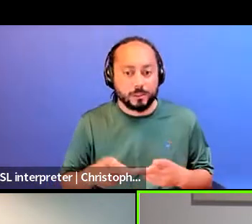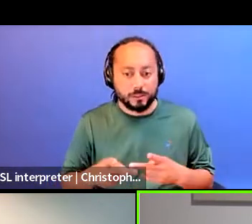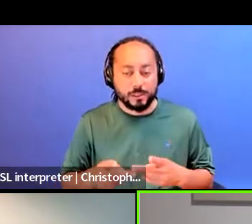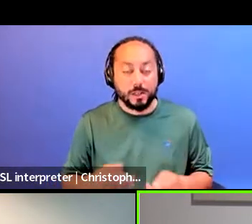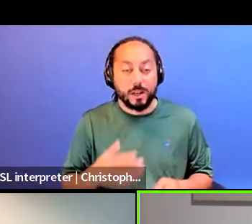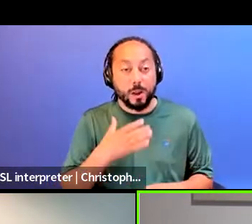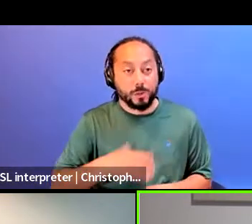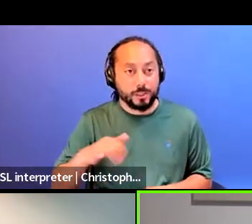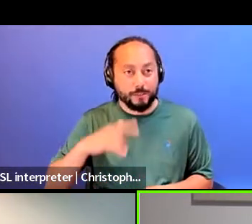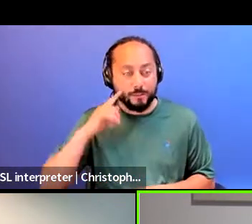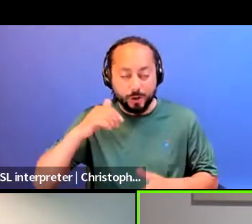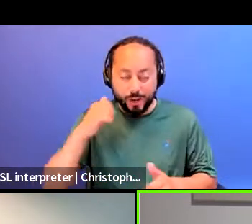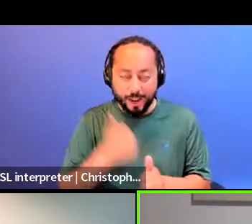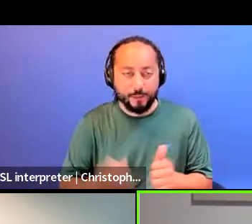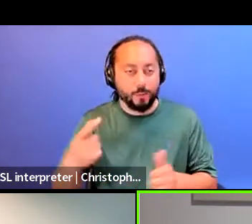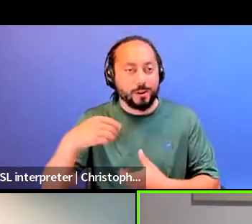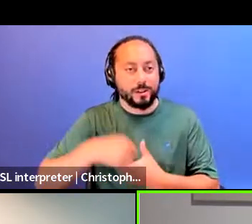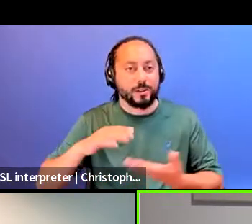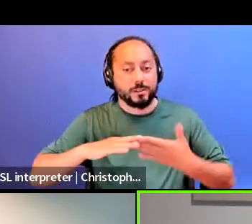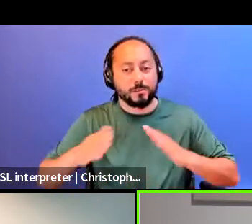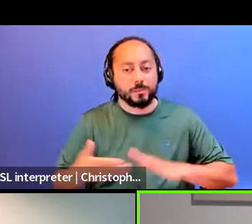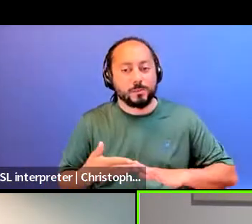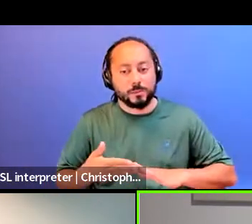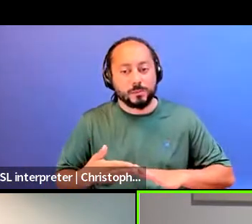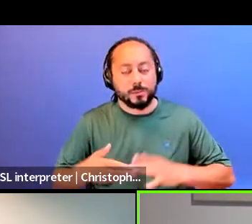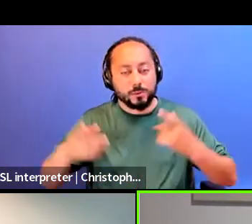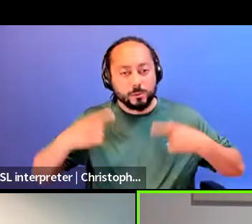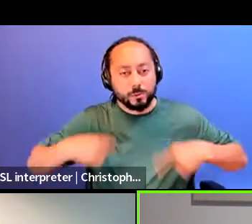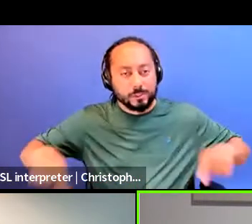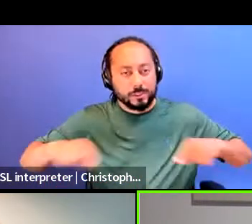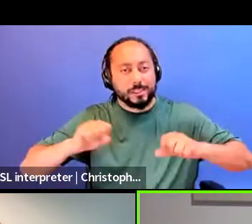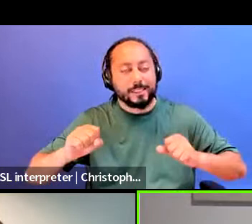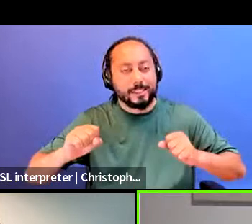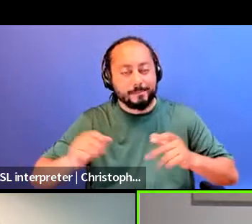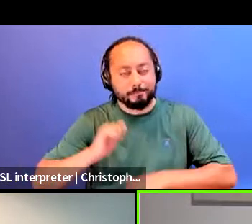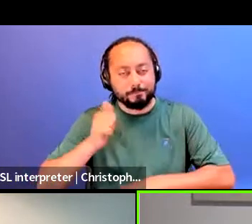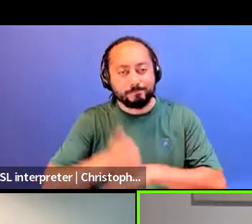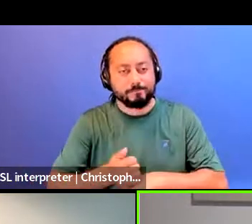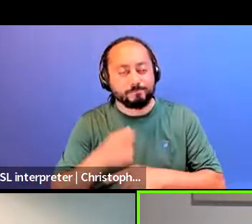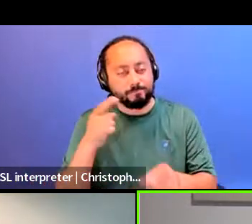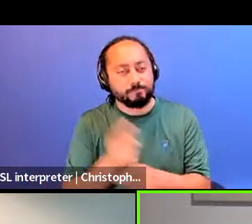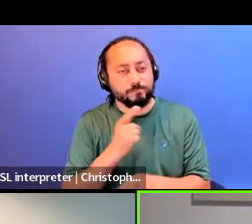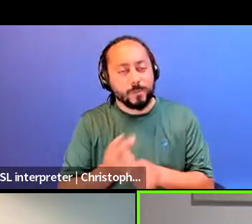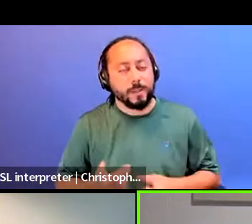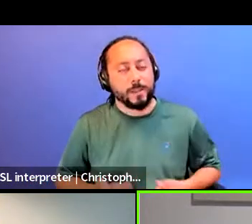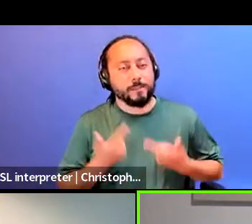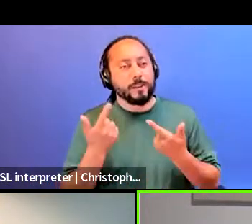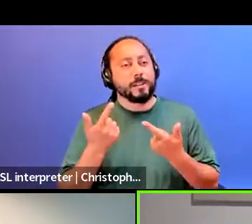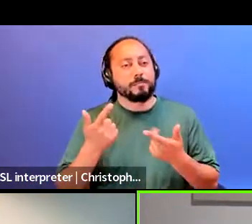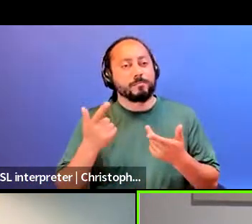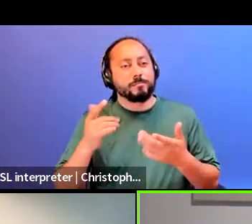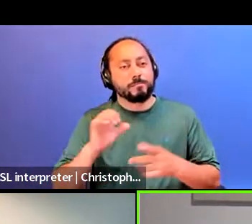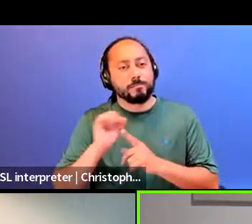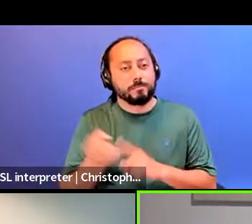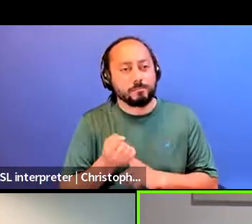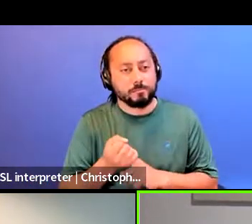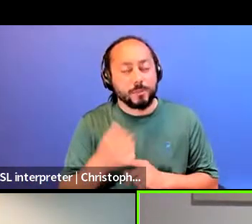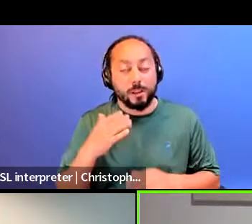that for anyone in our community so that we can create those livable conditions where you can be proud and look to a community